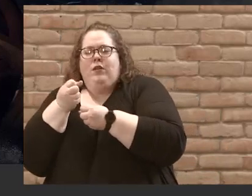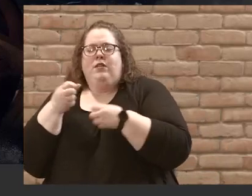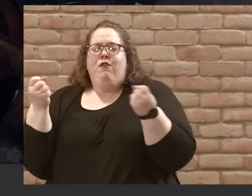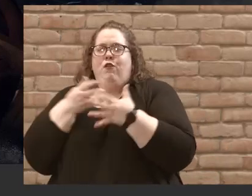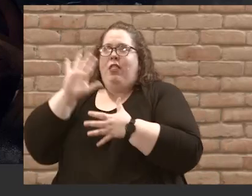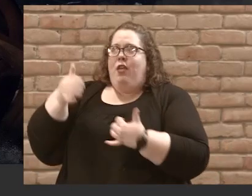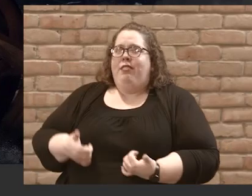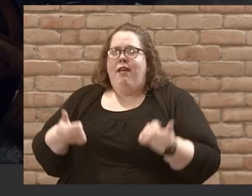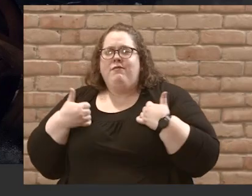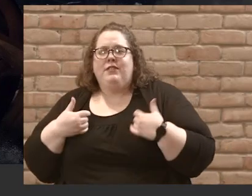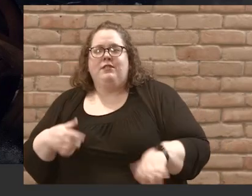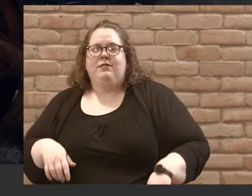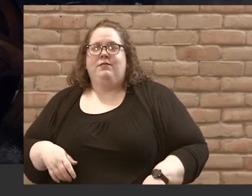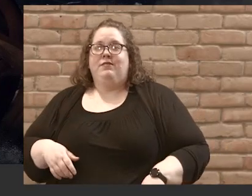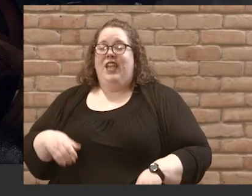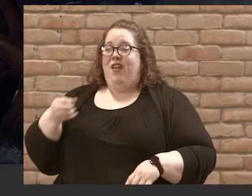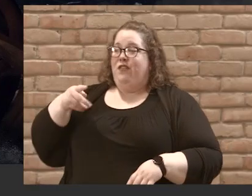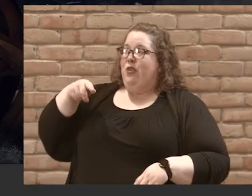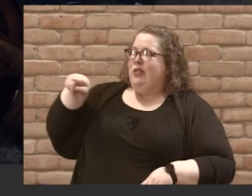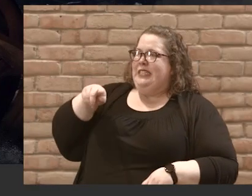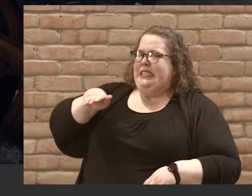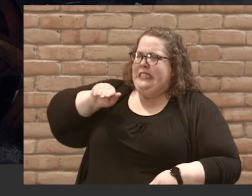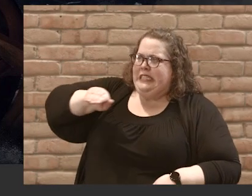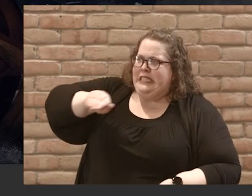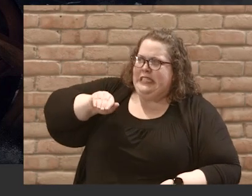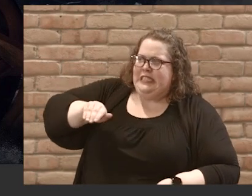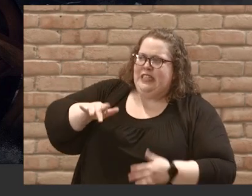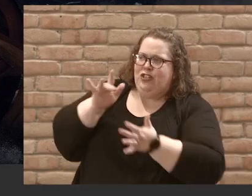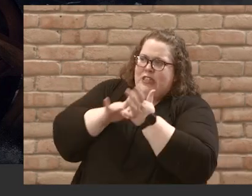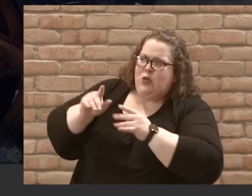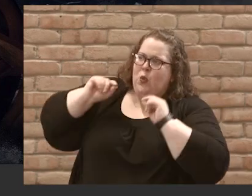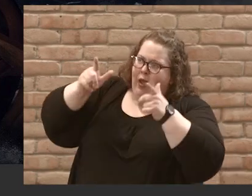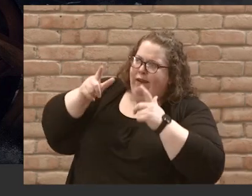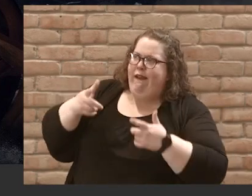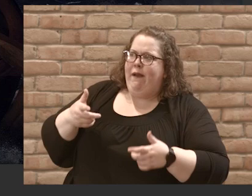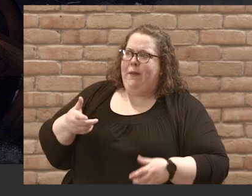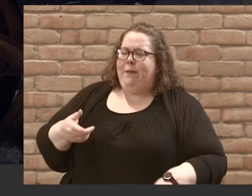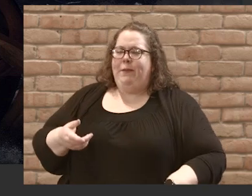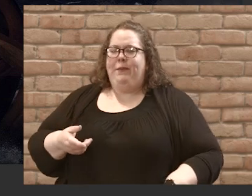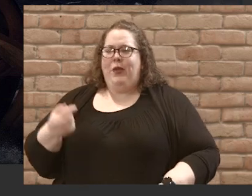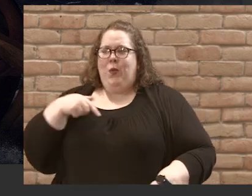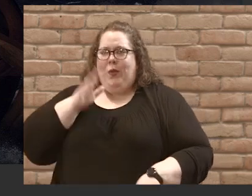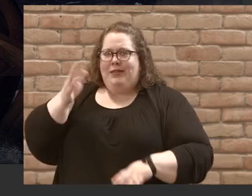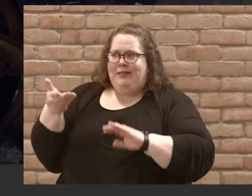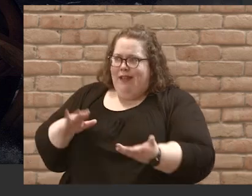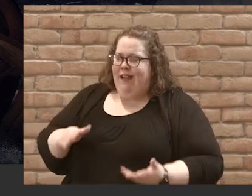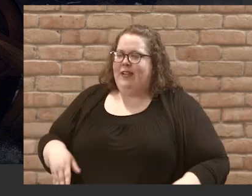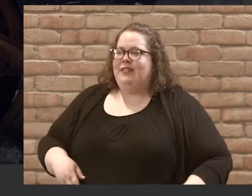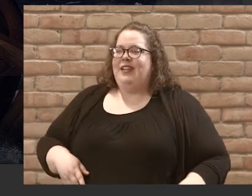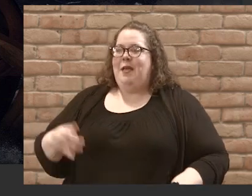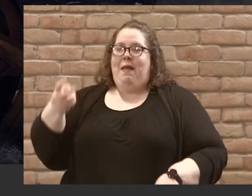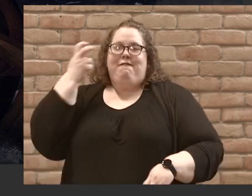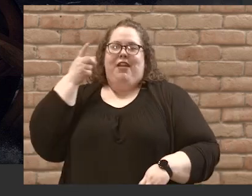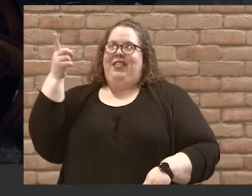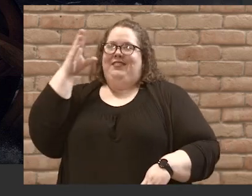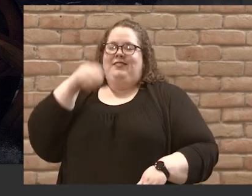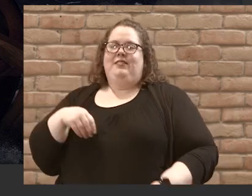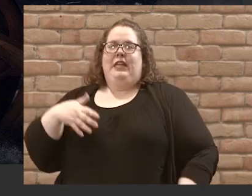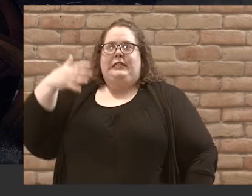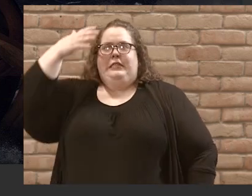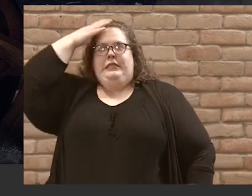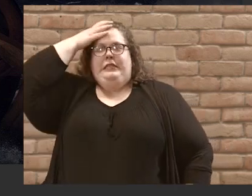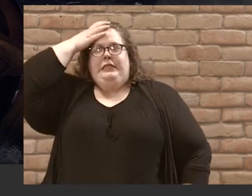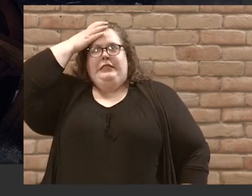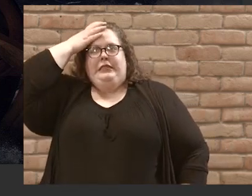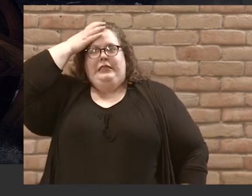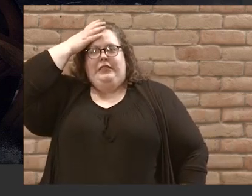There's a few of them trying to wake up Jesus like, what are you doing? We're going to die here. And then my favorite is this guy here. He's just got his hand on his head